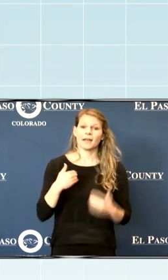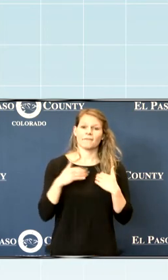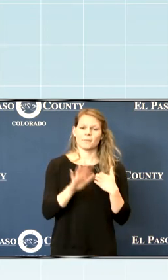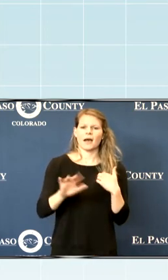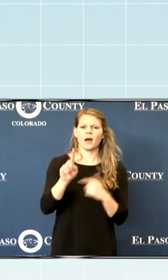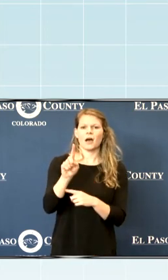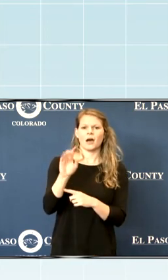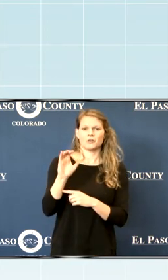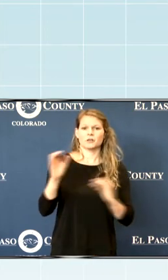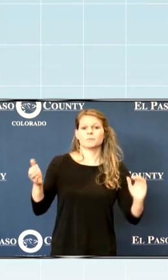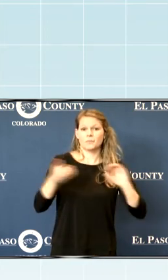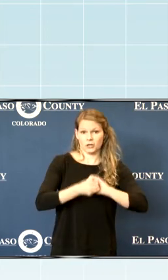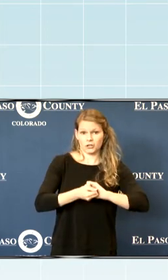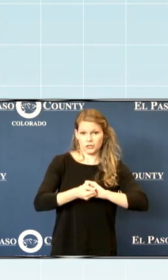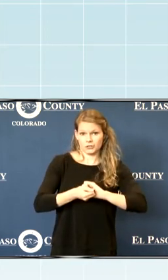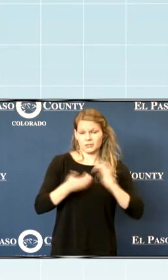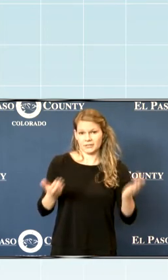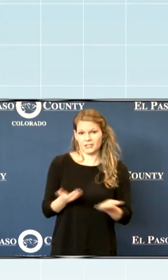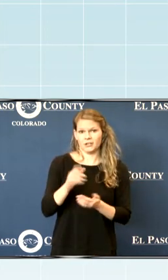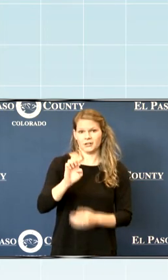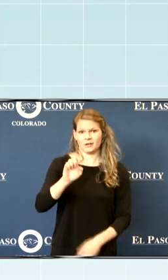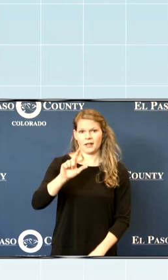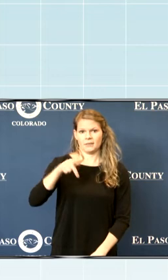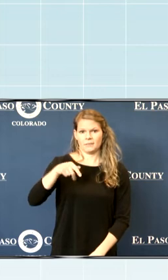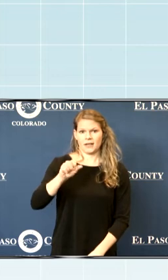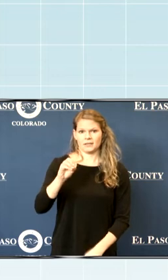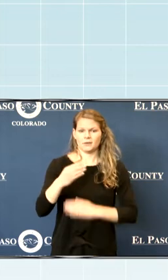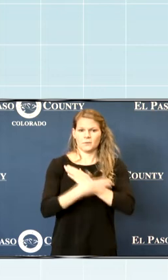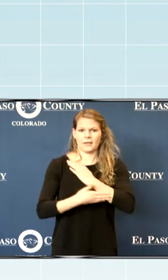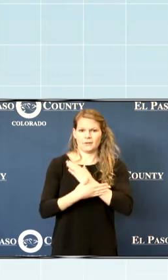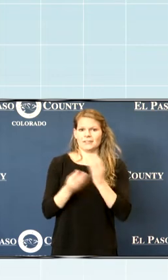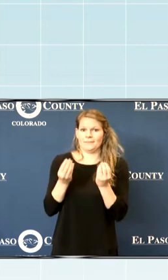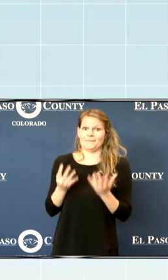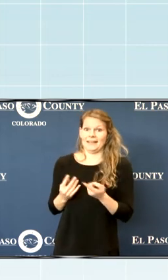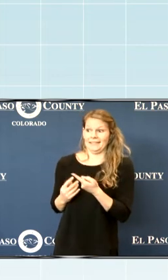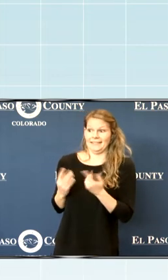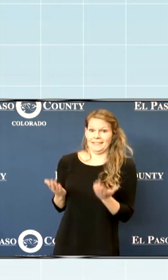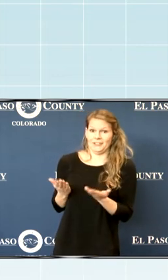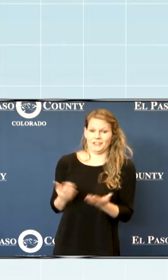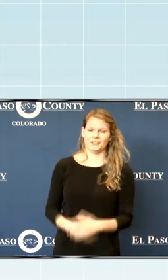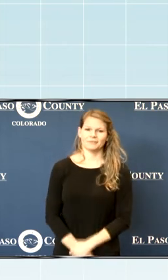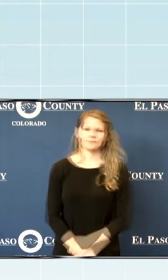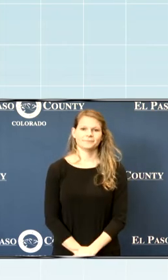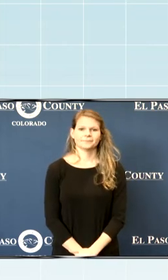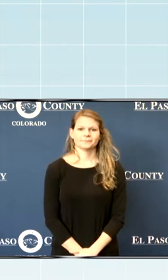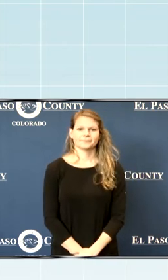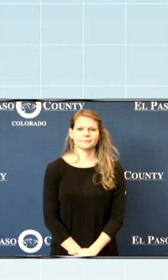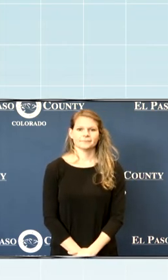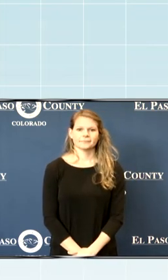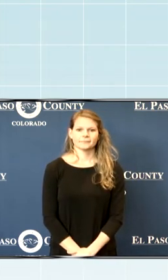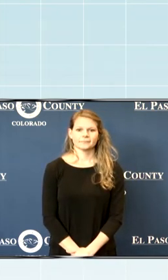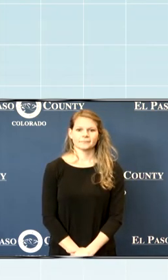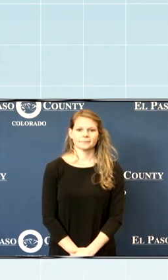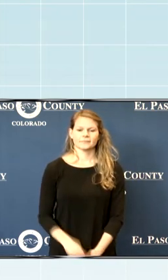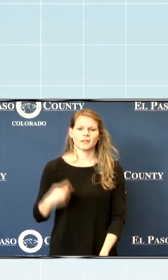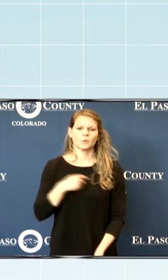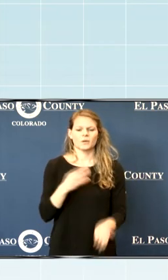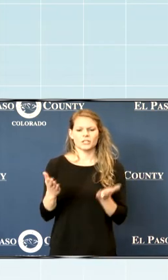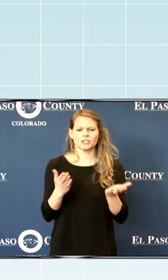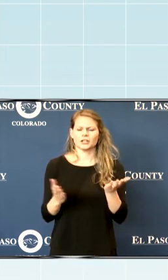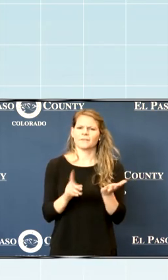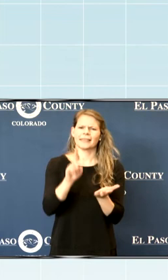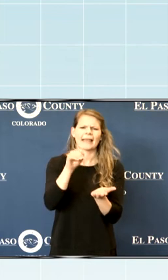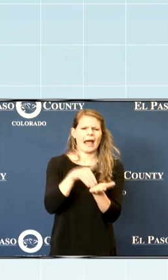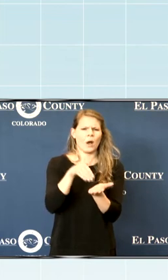100 partners here in El Paso County. Many of them are here and we serve thousands